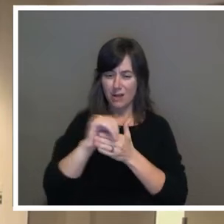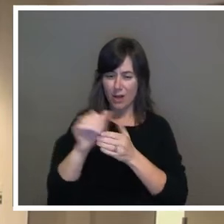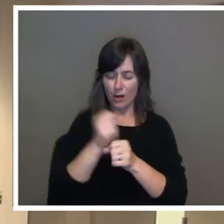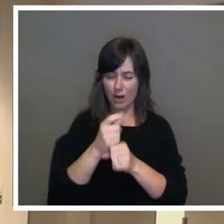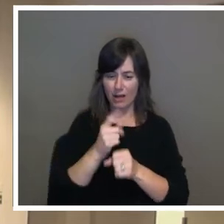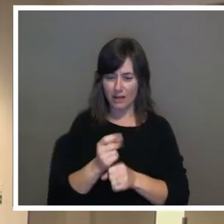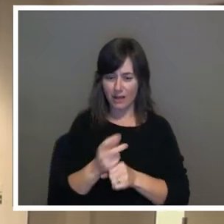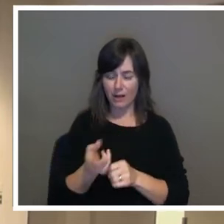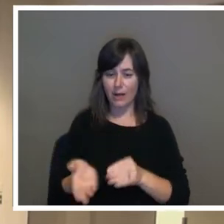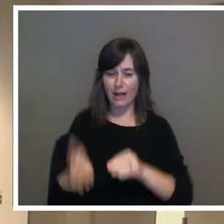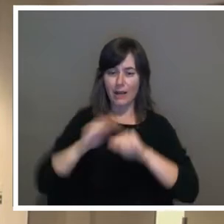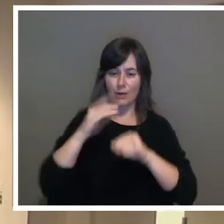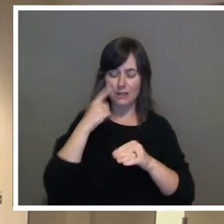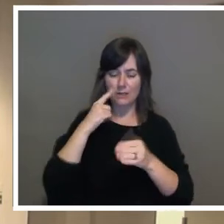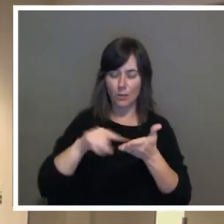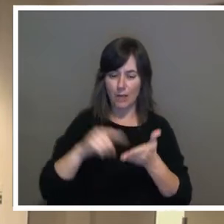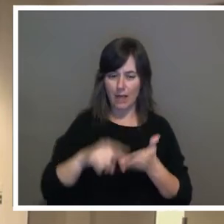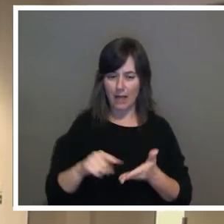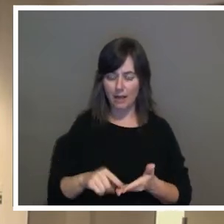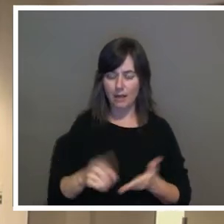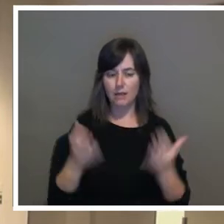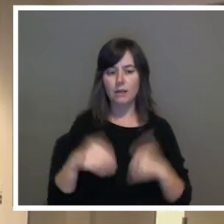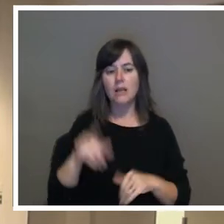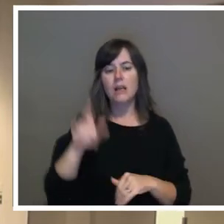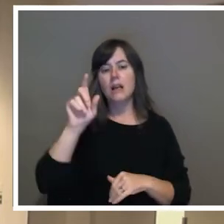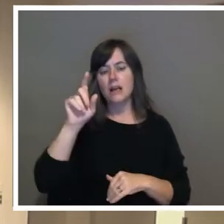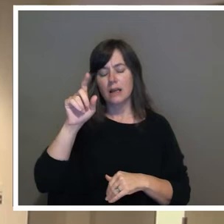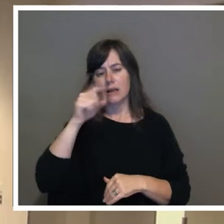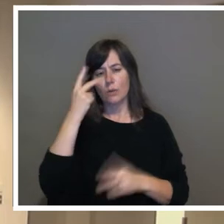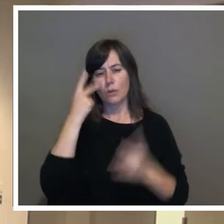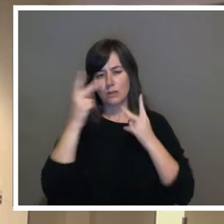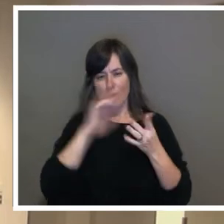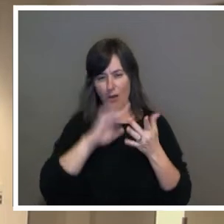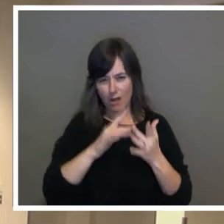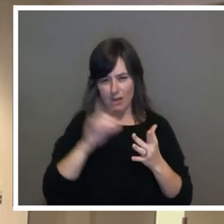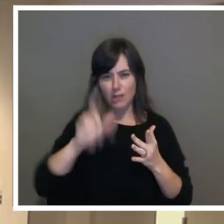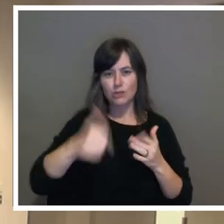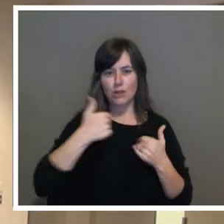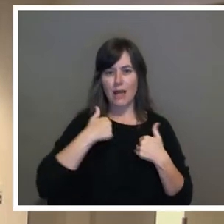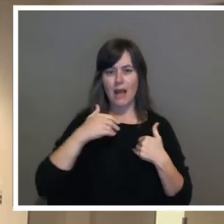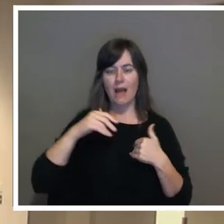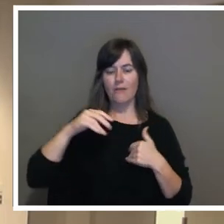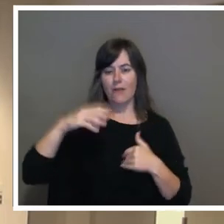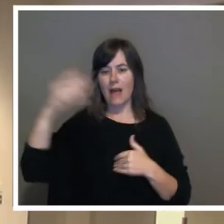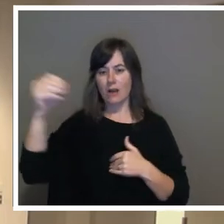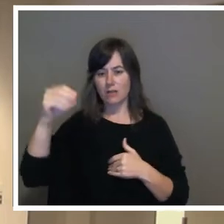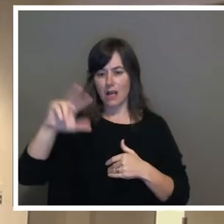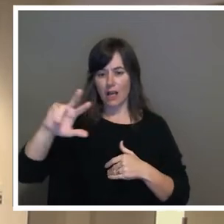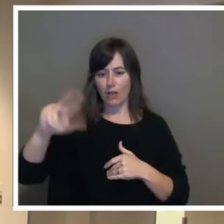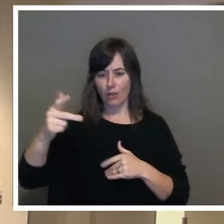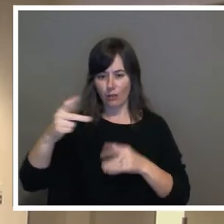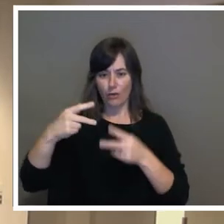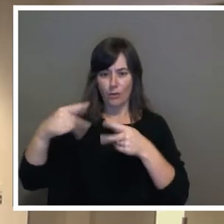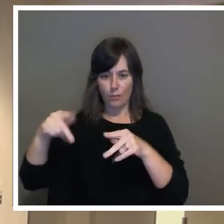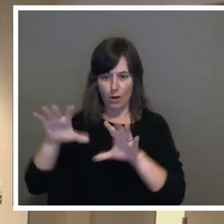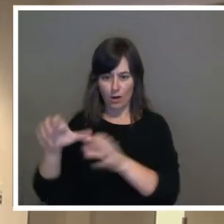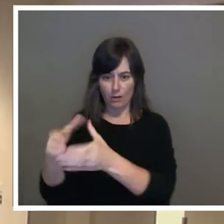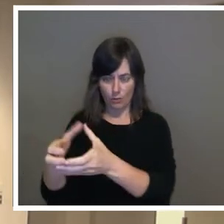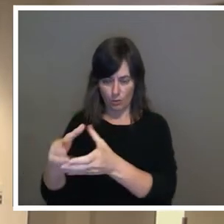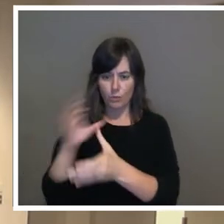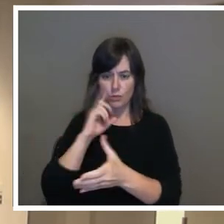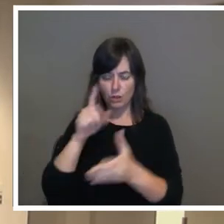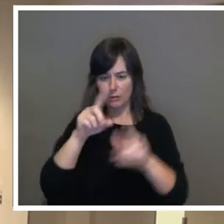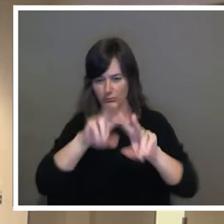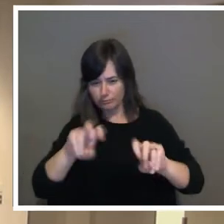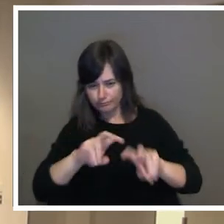mindset is that there should be several investigations and audits handled by outside parties into the entire company you all have passed you all passed the